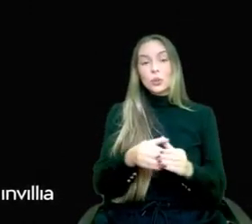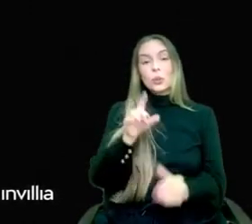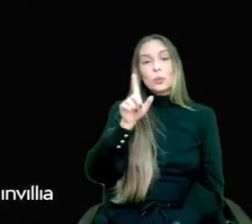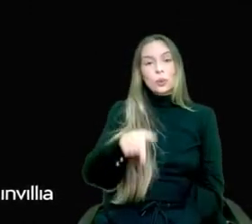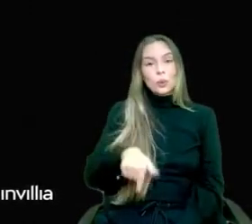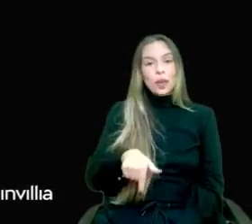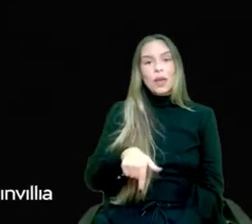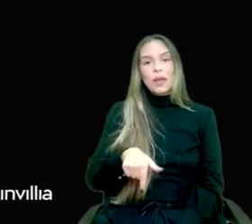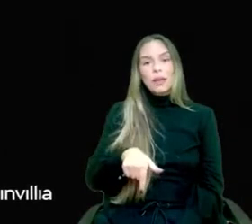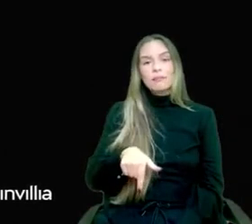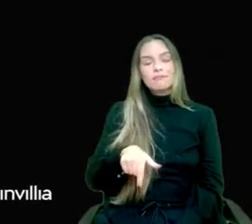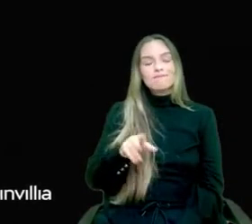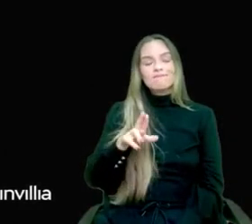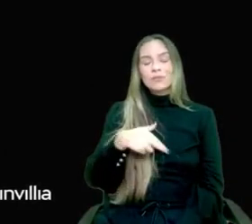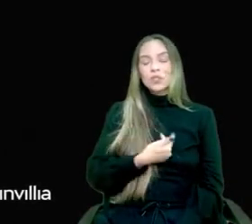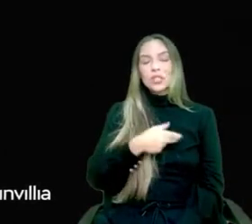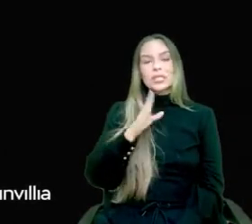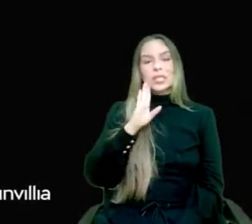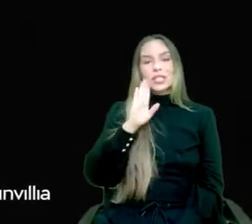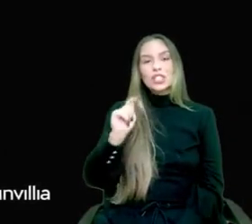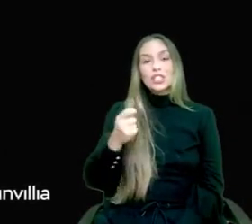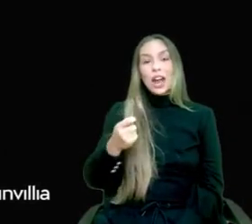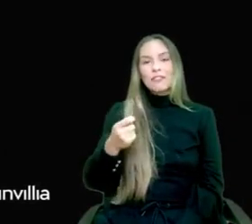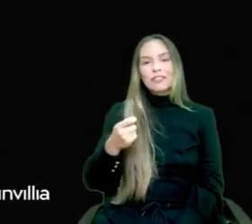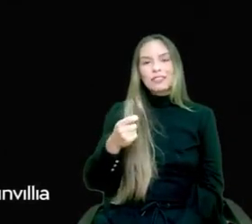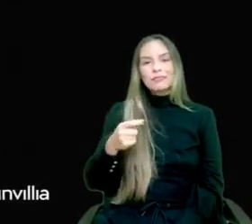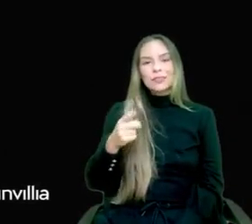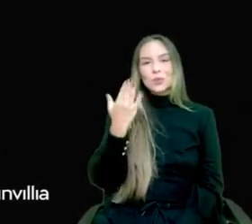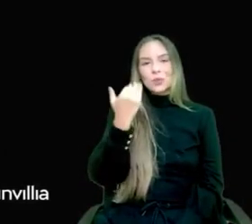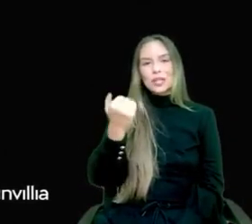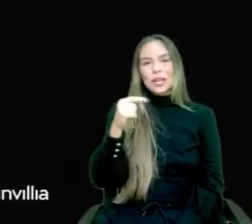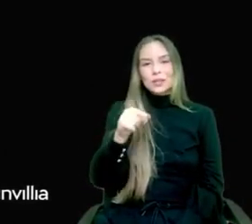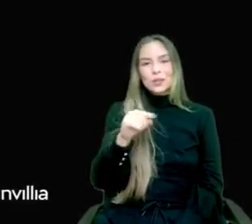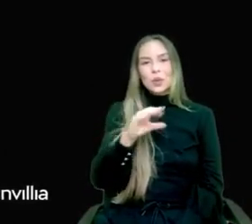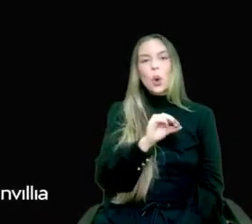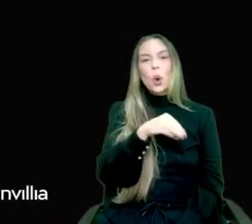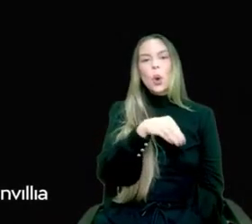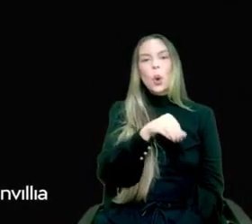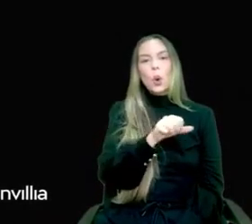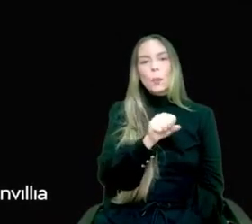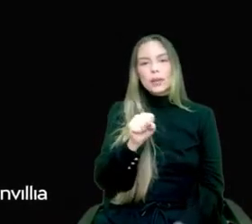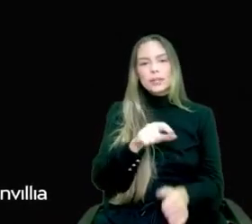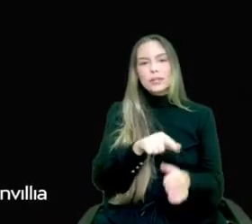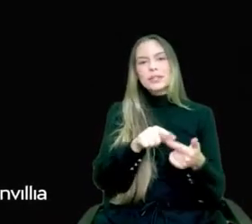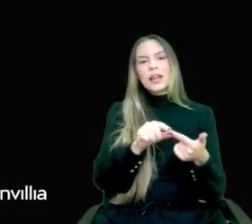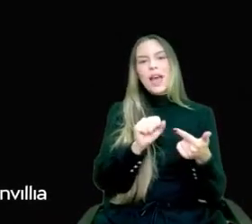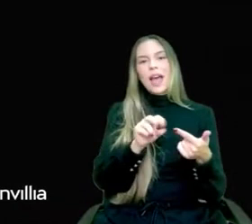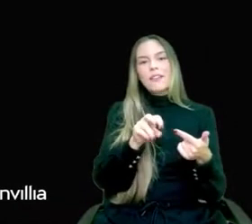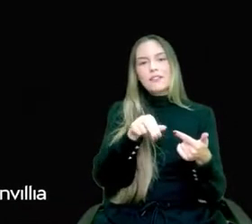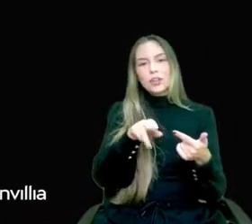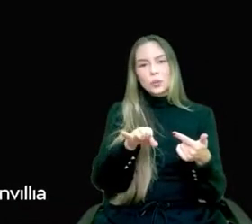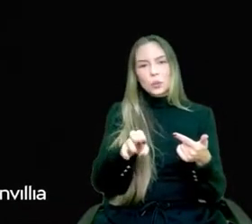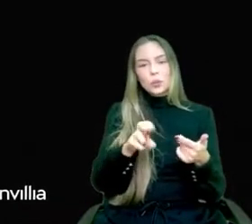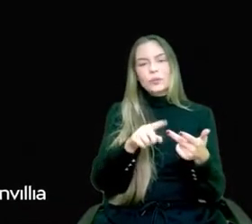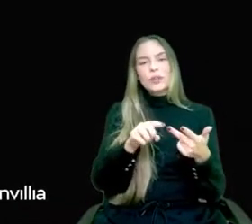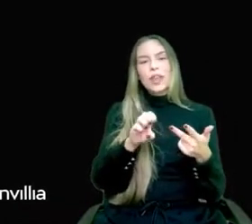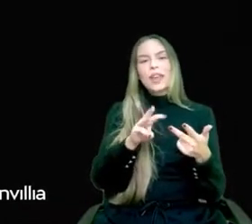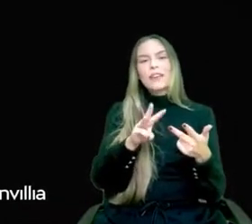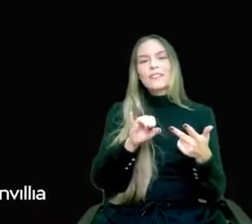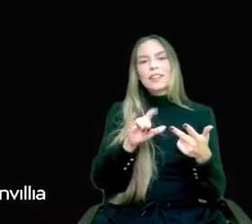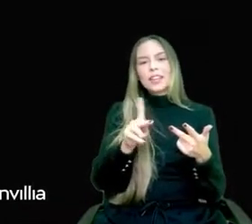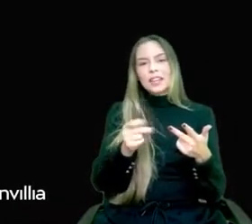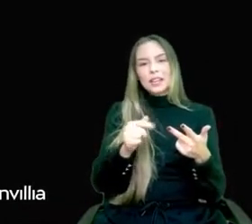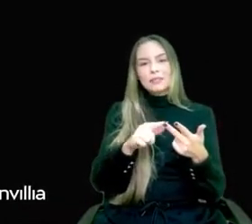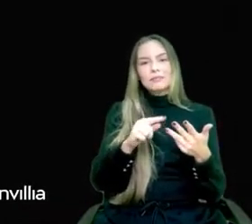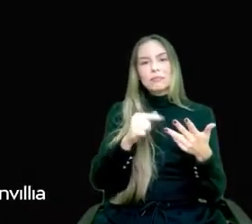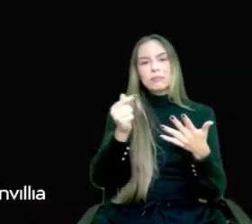Compass UOL, AvenueCode, Envilia, EveryMind, WebJump and Edgy